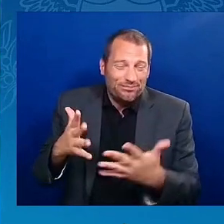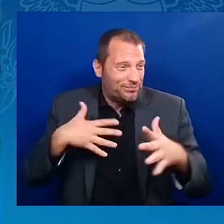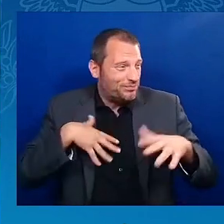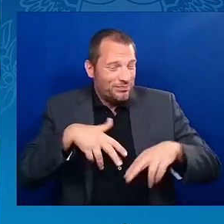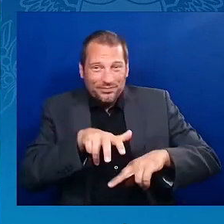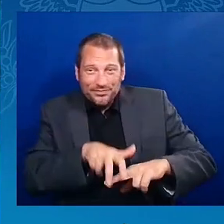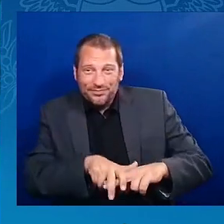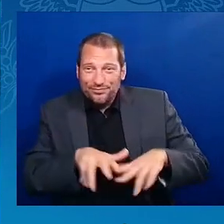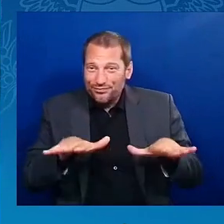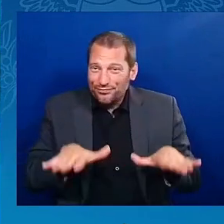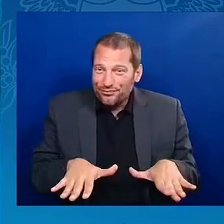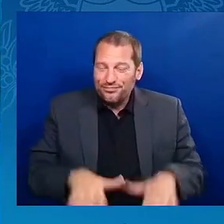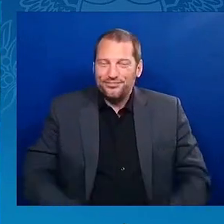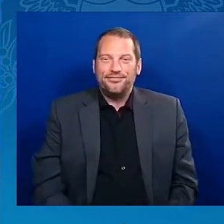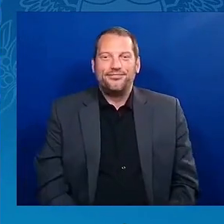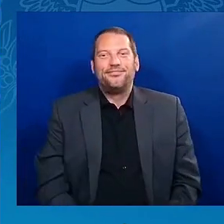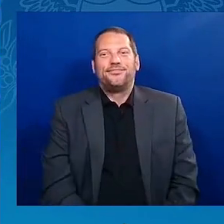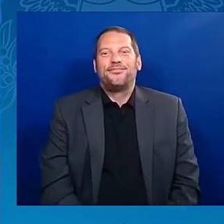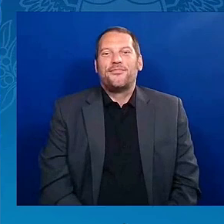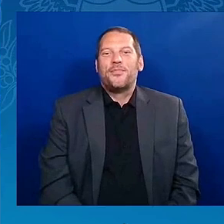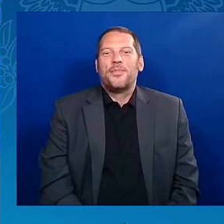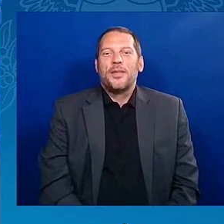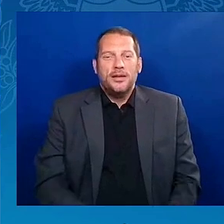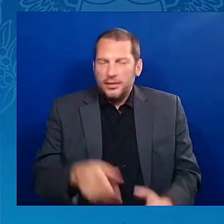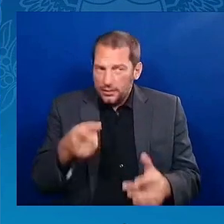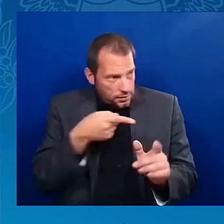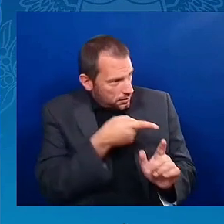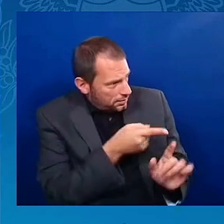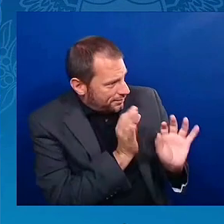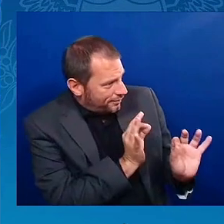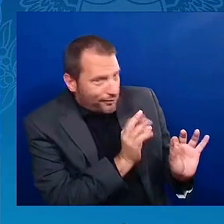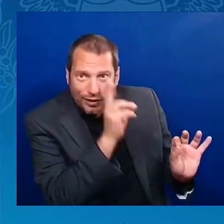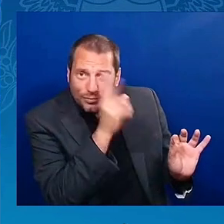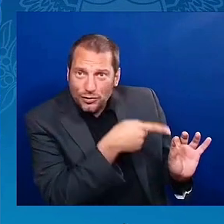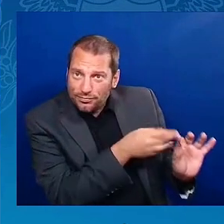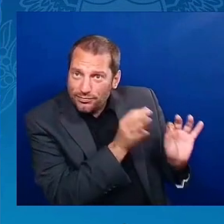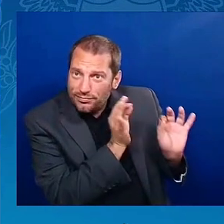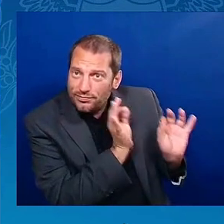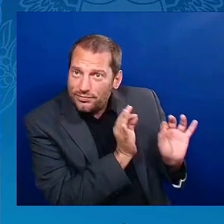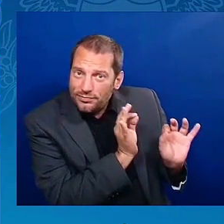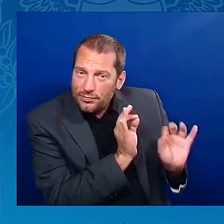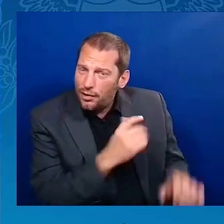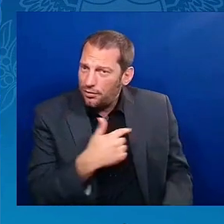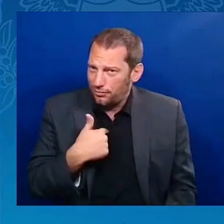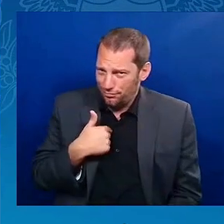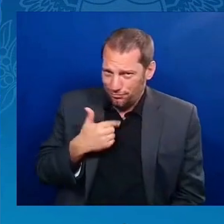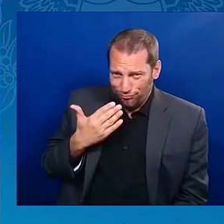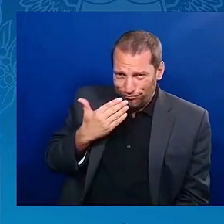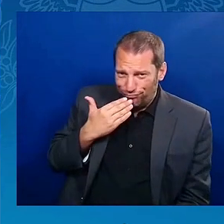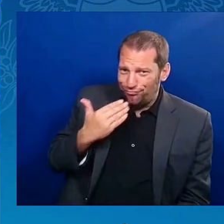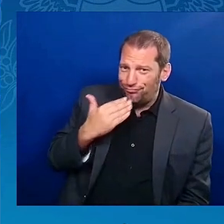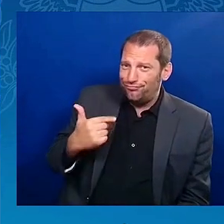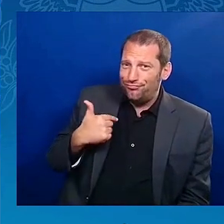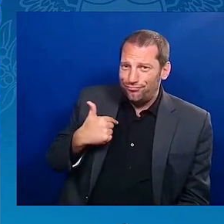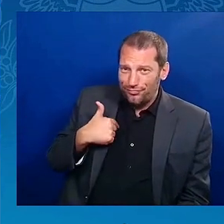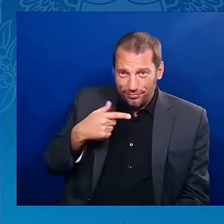Well, how are you, Madam Vice President? I am very well, Mr. Harvey. How you pretty busy. Yeah, I'm in these streets.